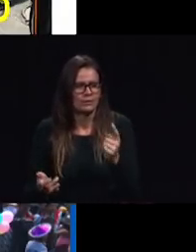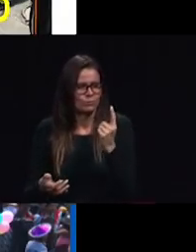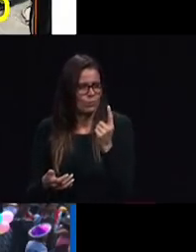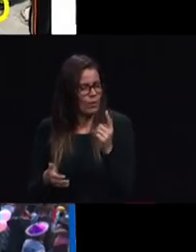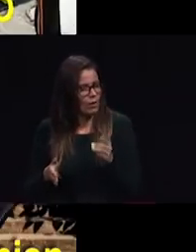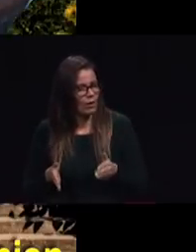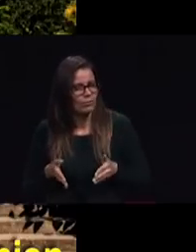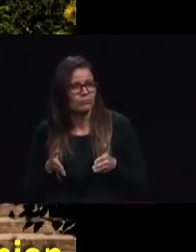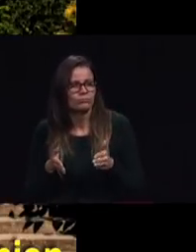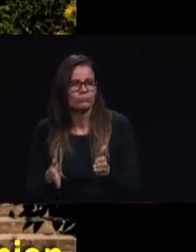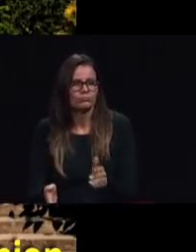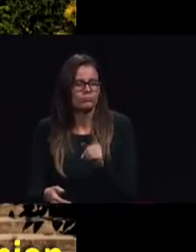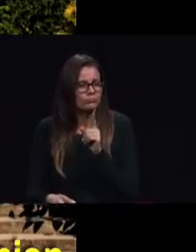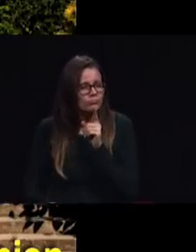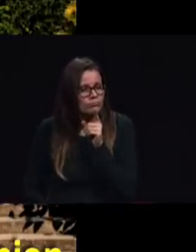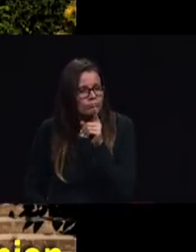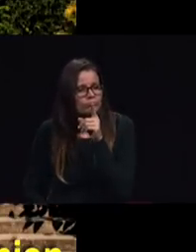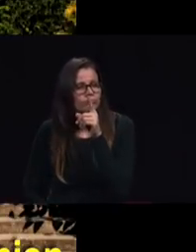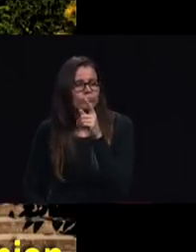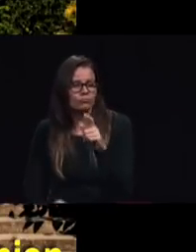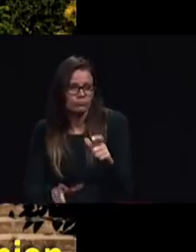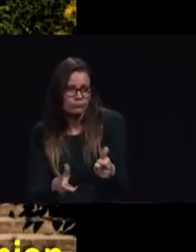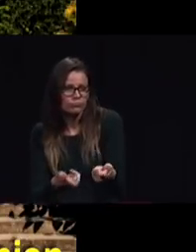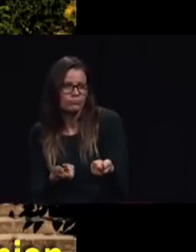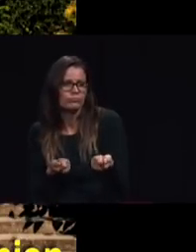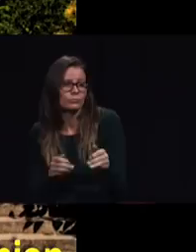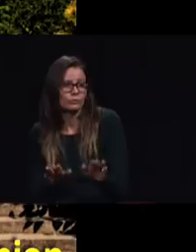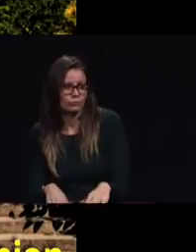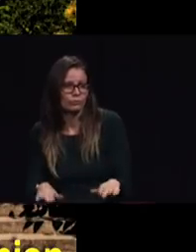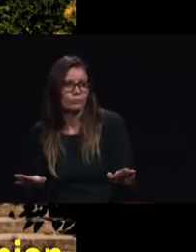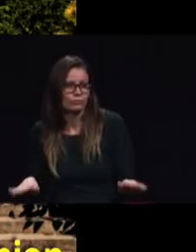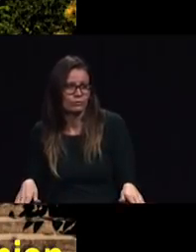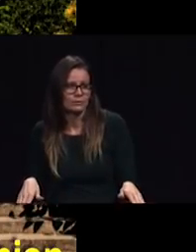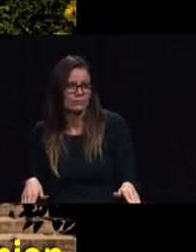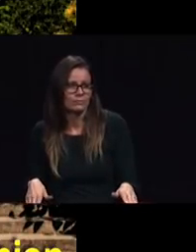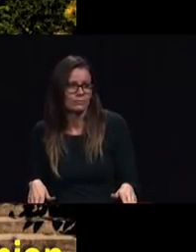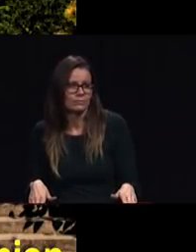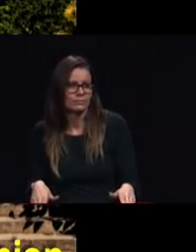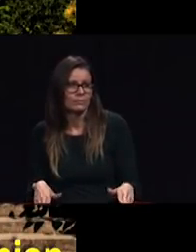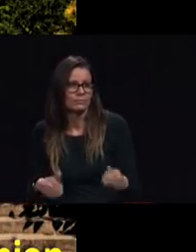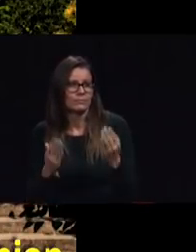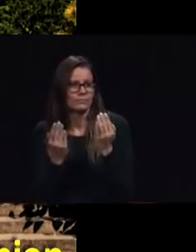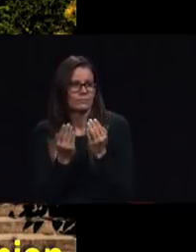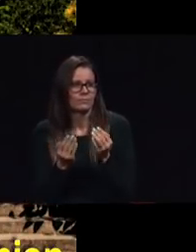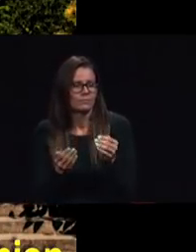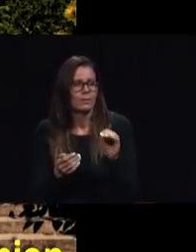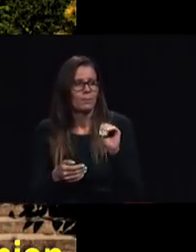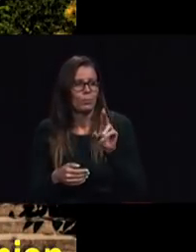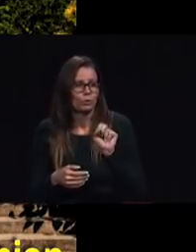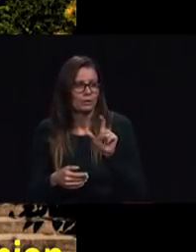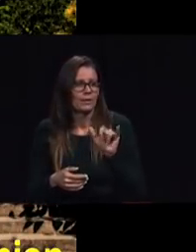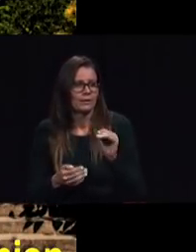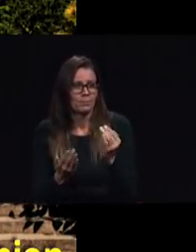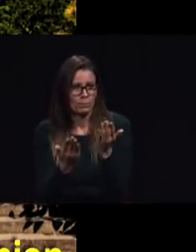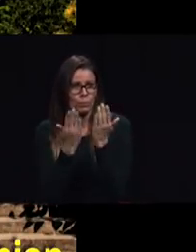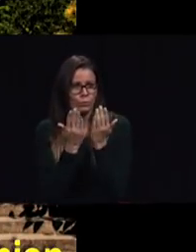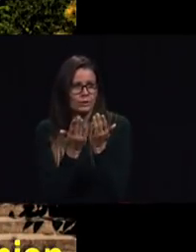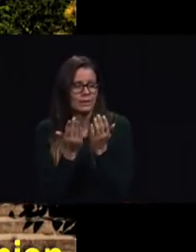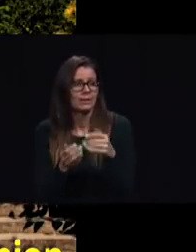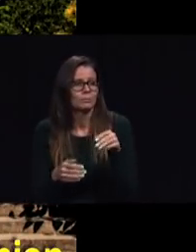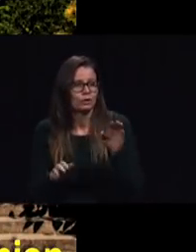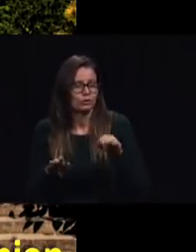even the Muslim children come to our programs the health expo and in Albania and